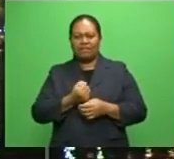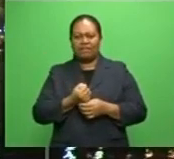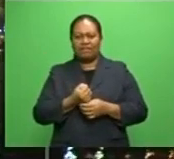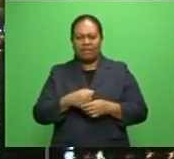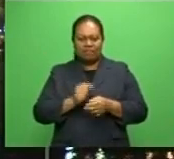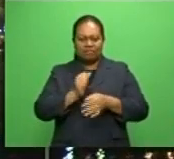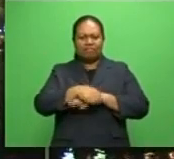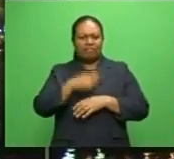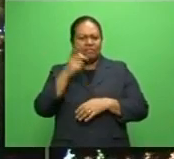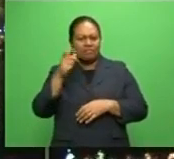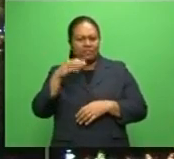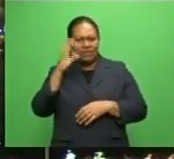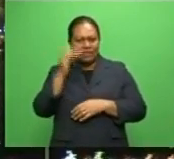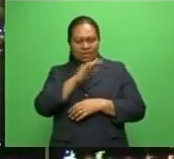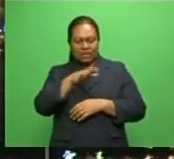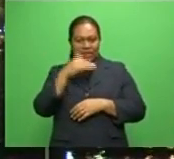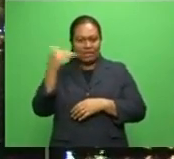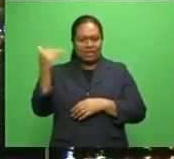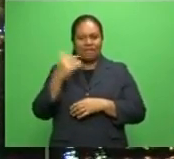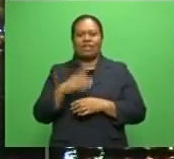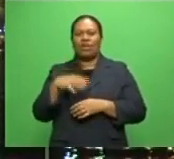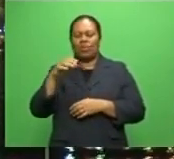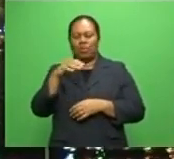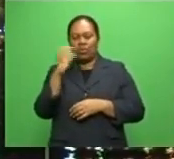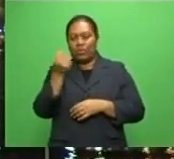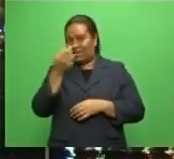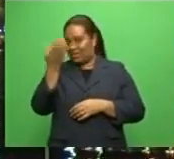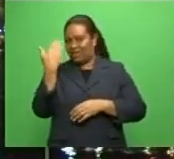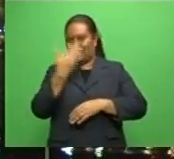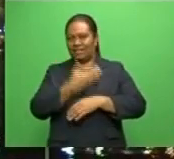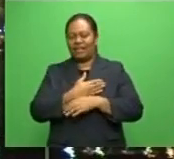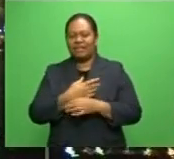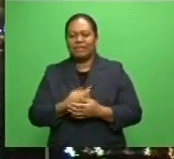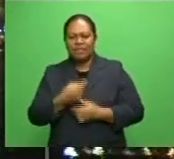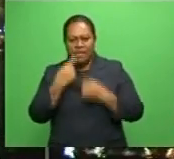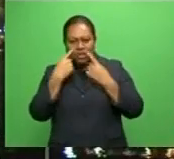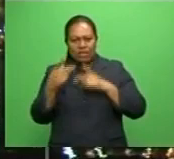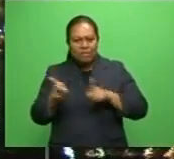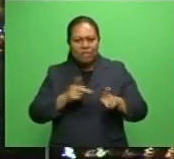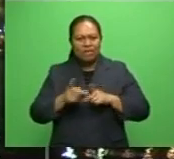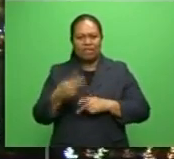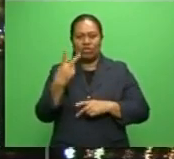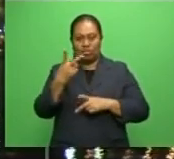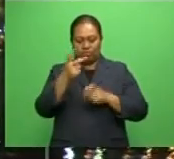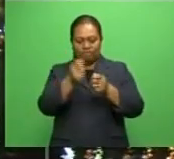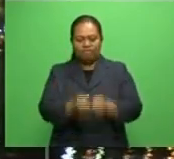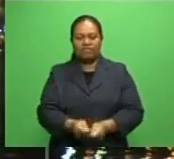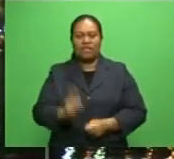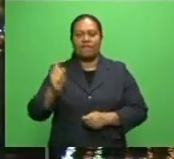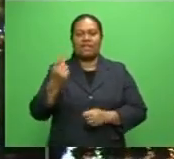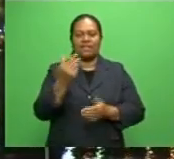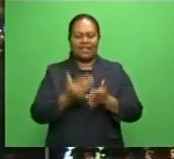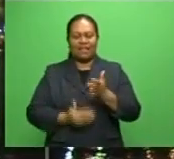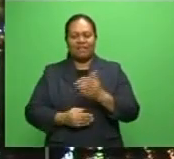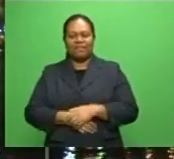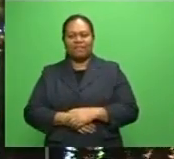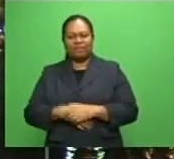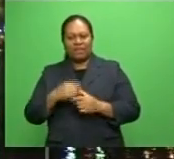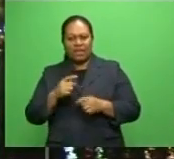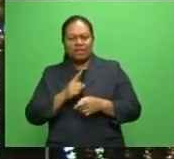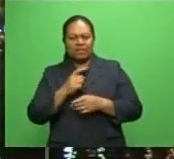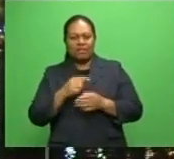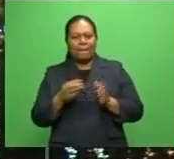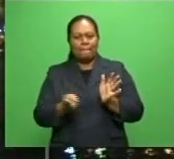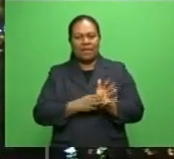Parramatta Eels last night. Ravalawa gave a brainstorming performance, scoring two tries in the first half, and stopped opposing winger